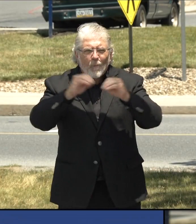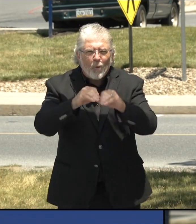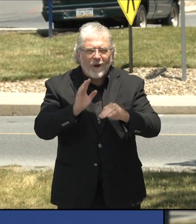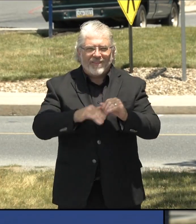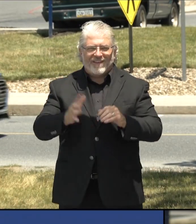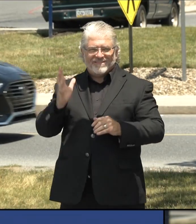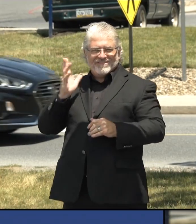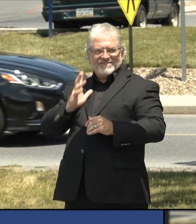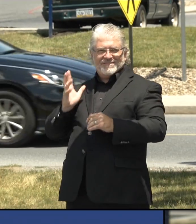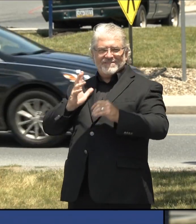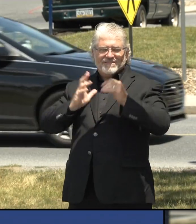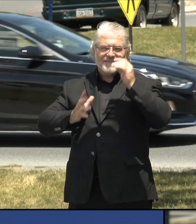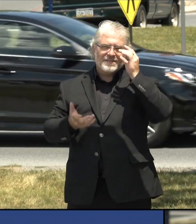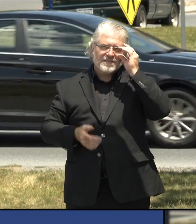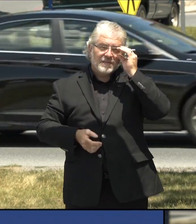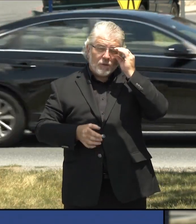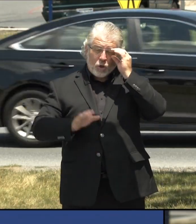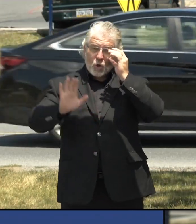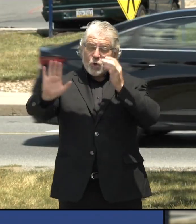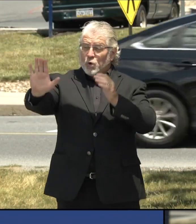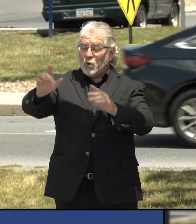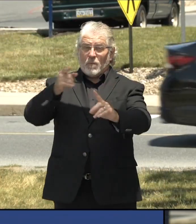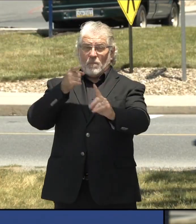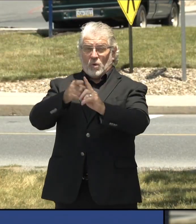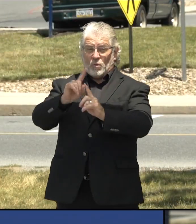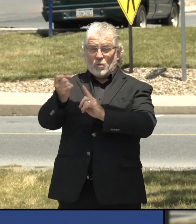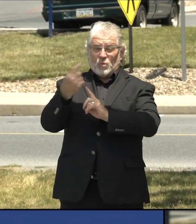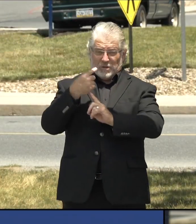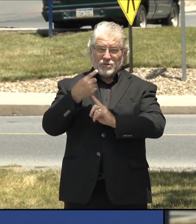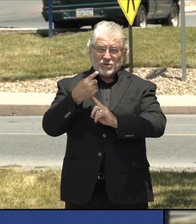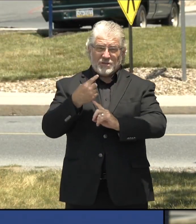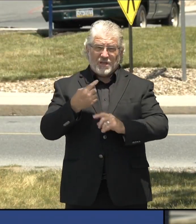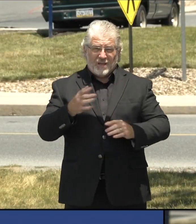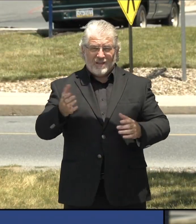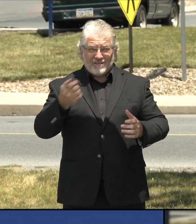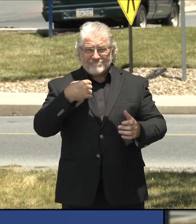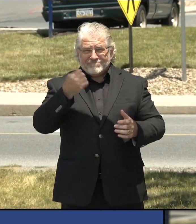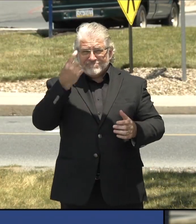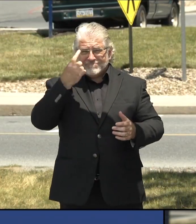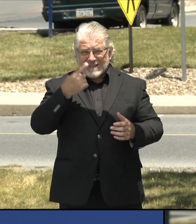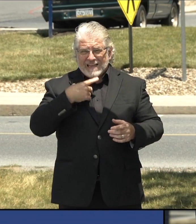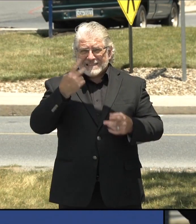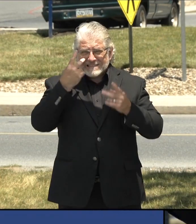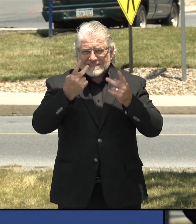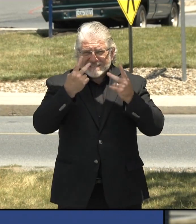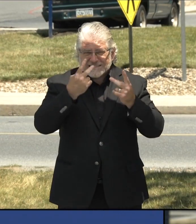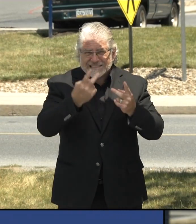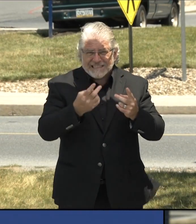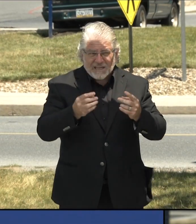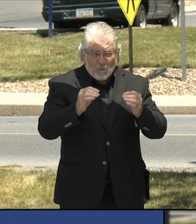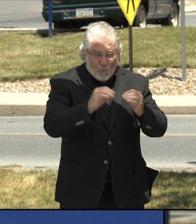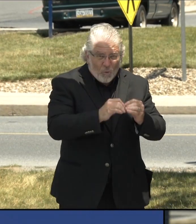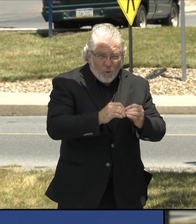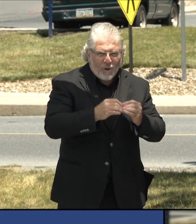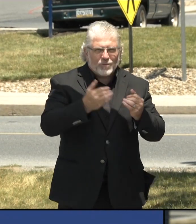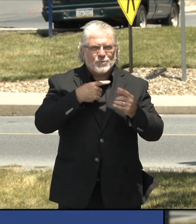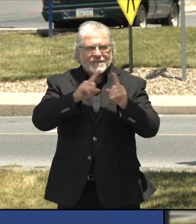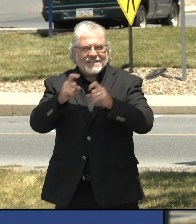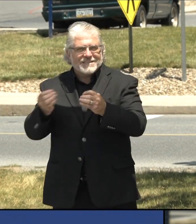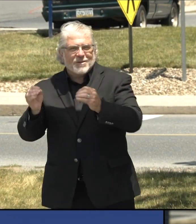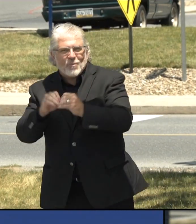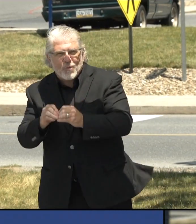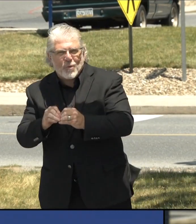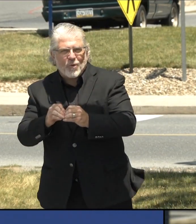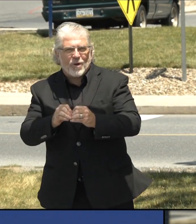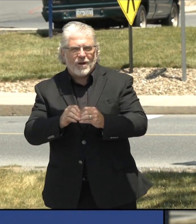actually, um, uh, are seeing more cases because we're testing more people. But as Dr Levine said, we can, we can track